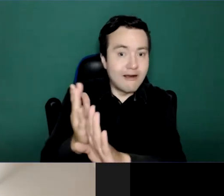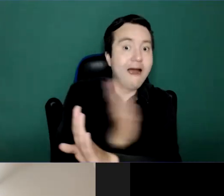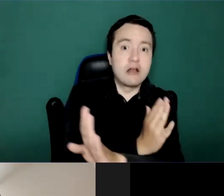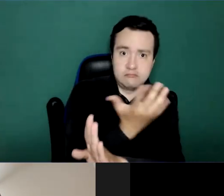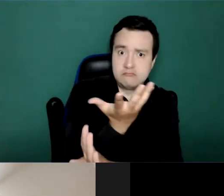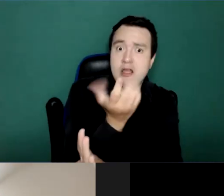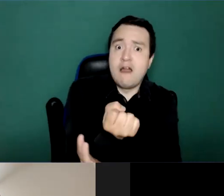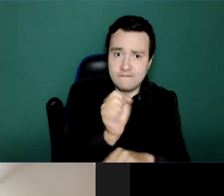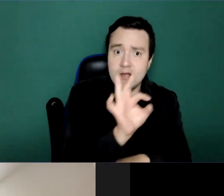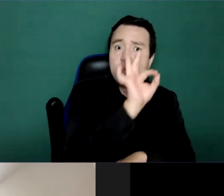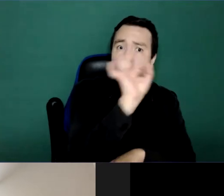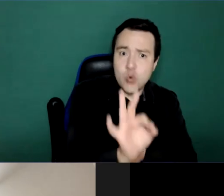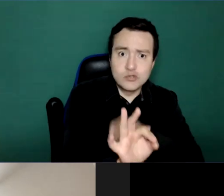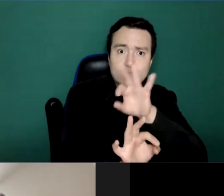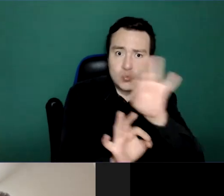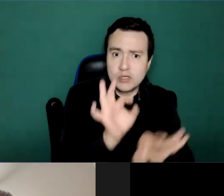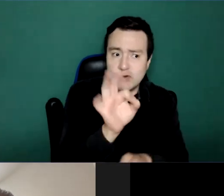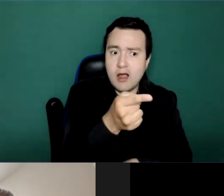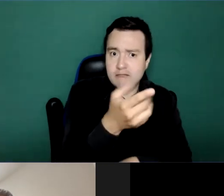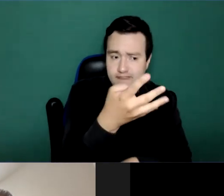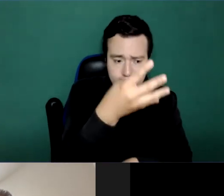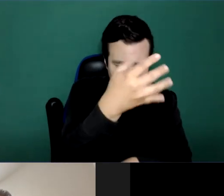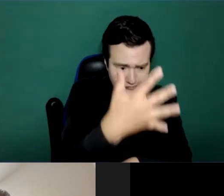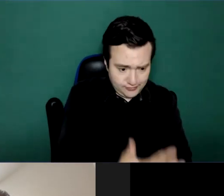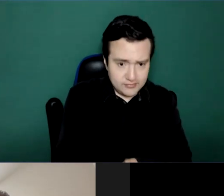joining us here today.